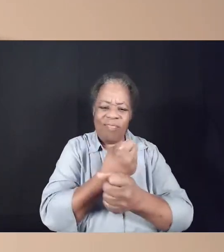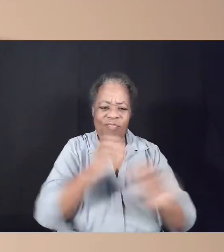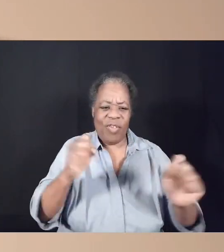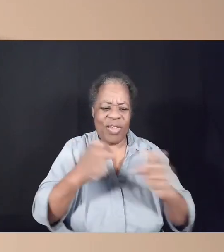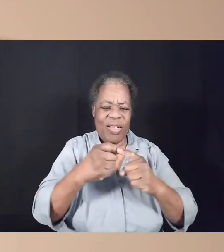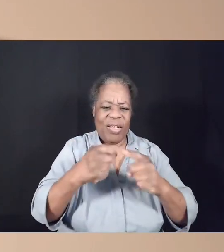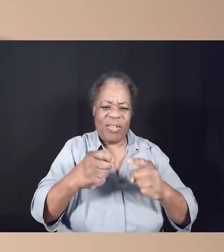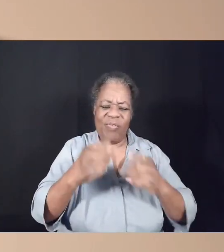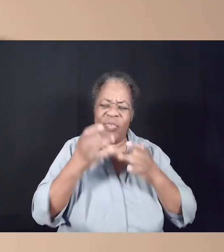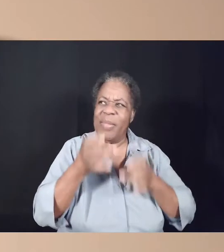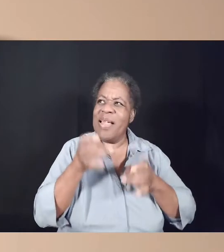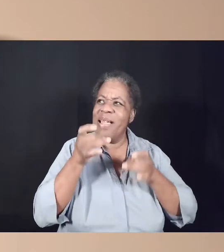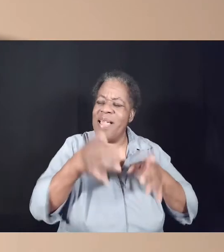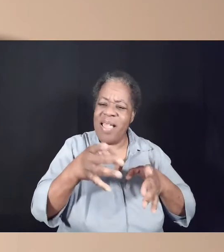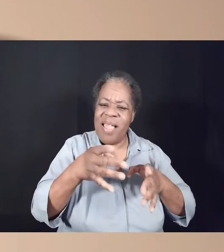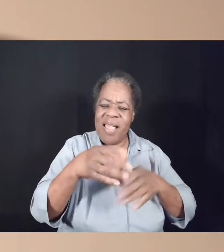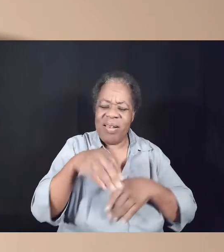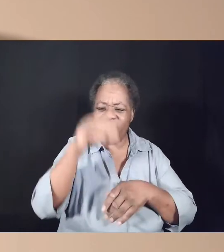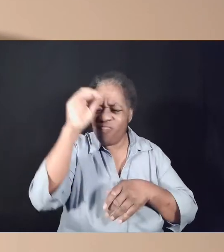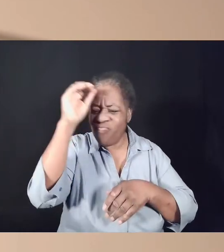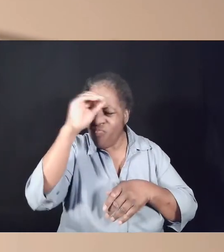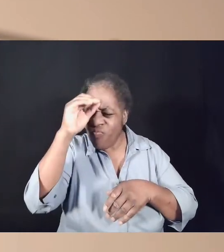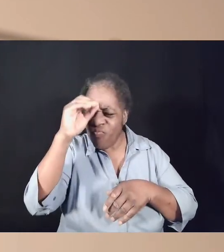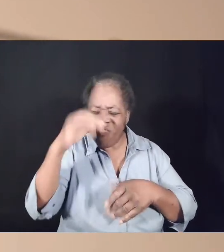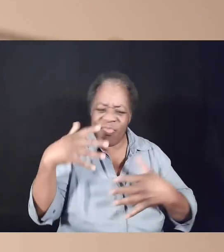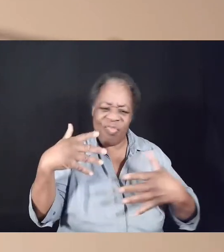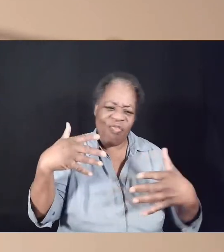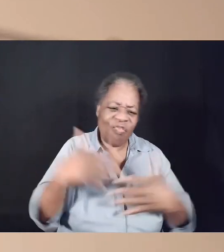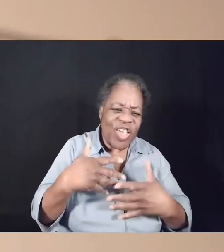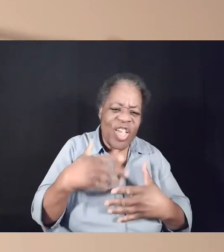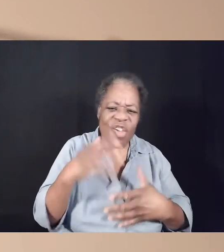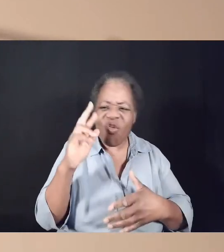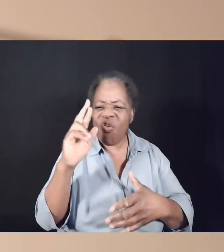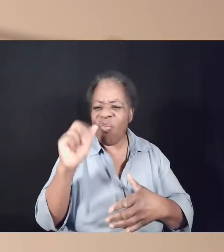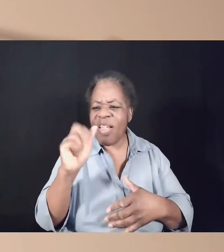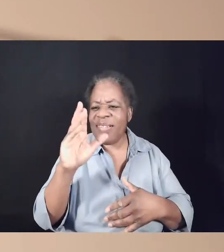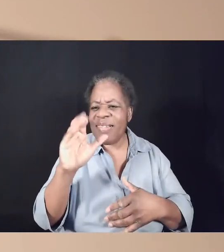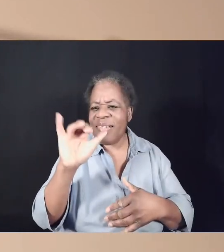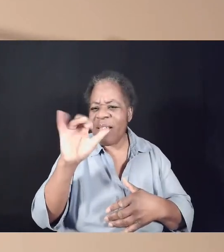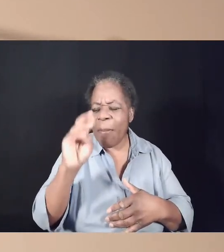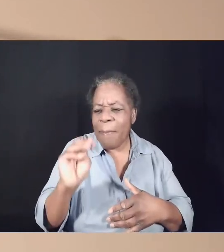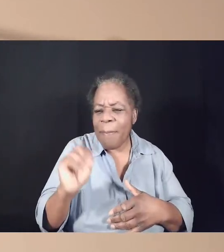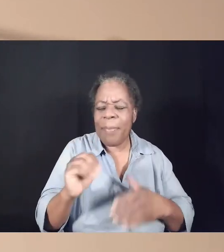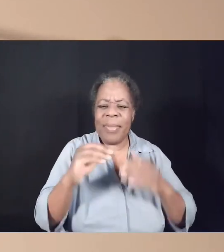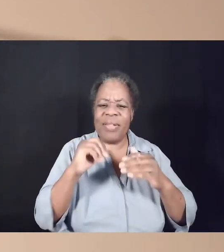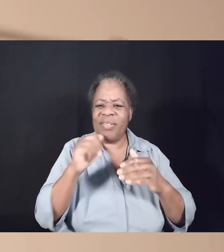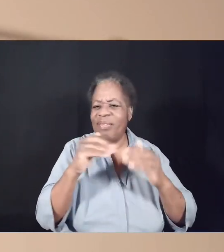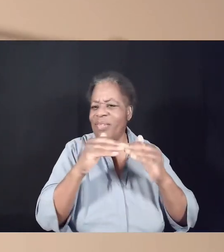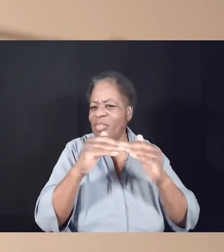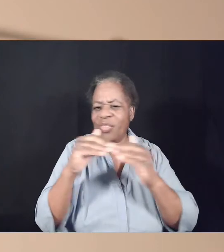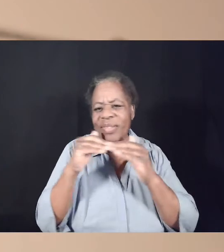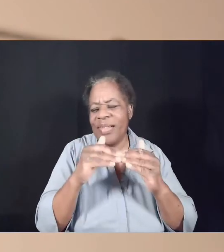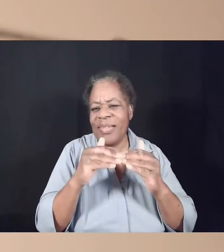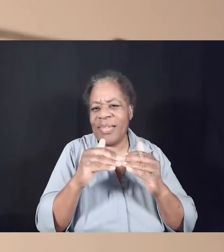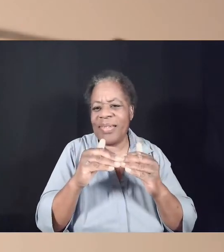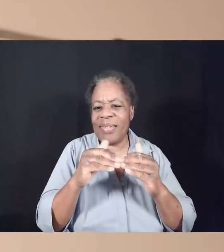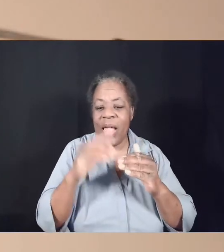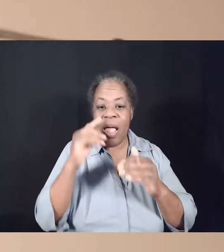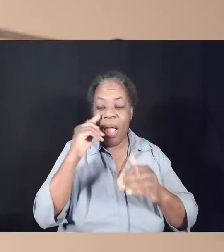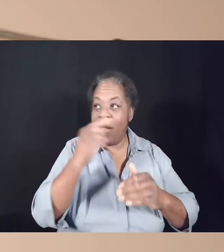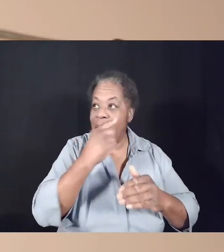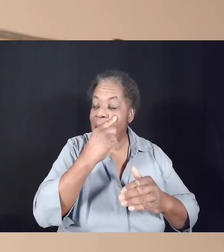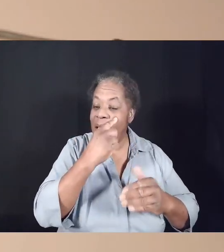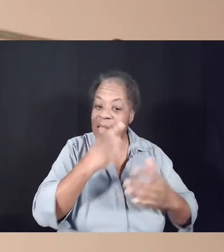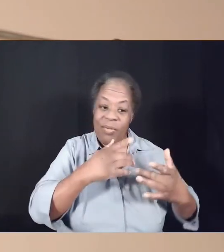ignorance, fear, racism, and injustice. Open our eyes, our hearts, and our